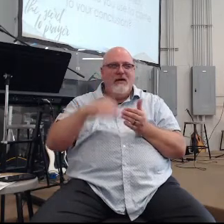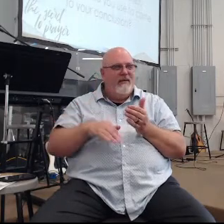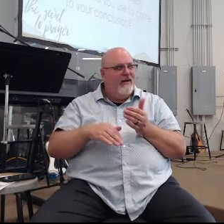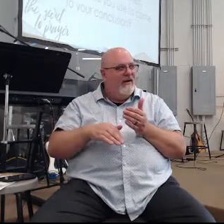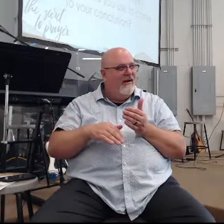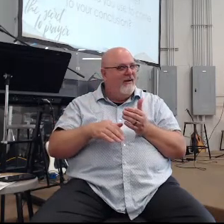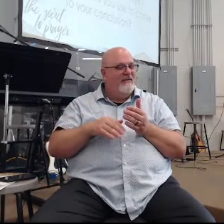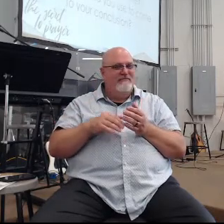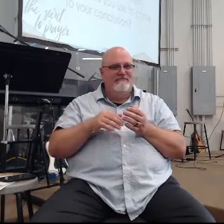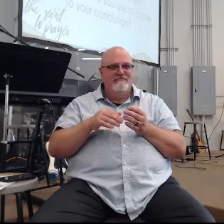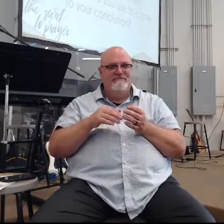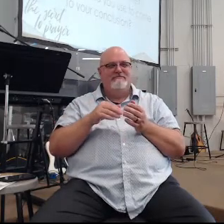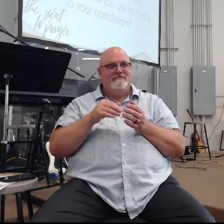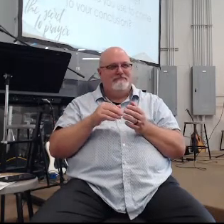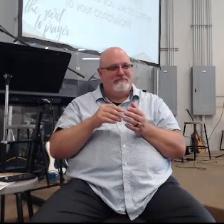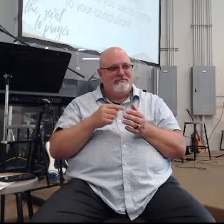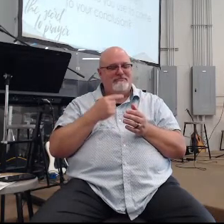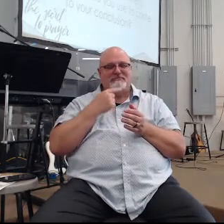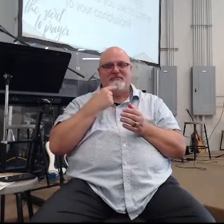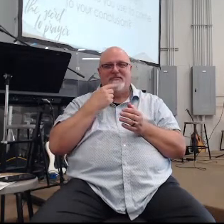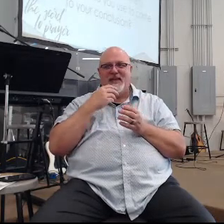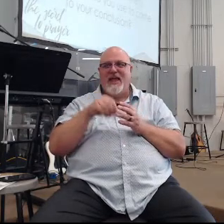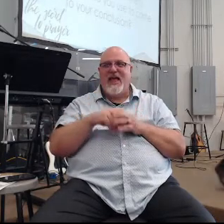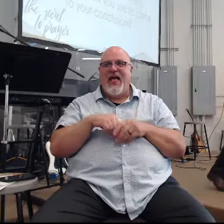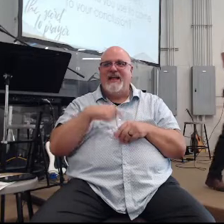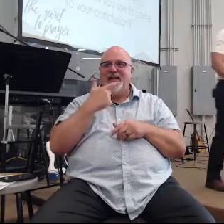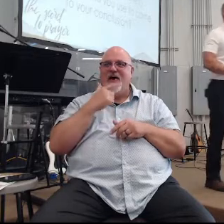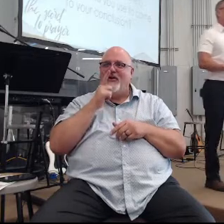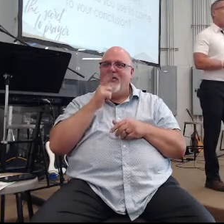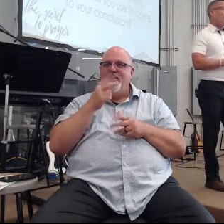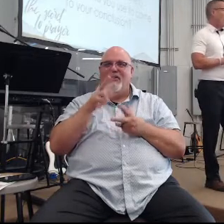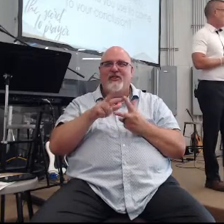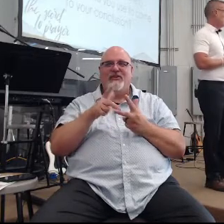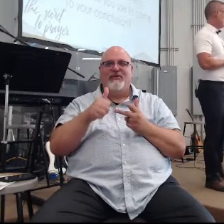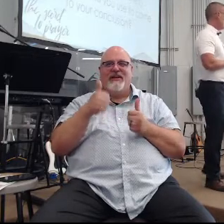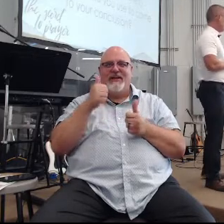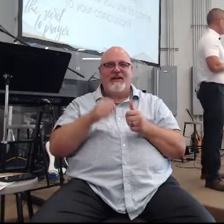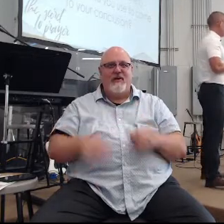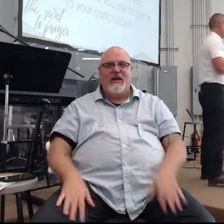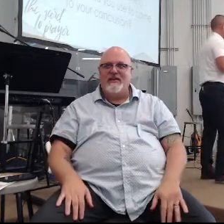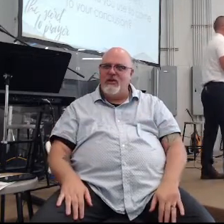turn to your neighbor and say out loud which of those three you are go